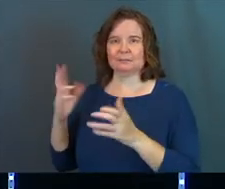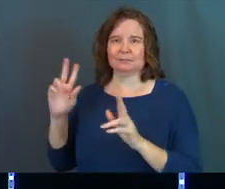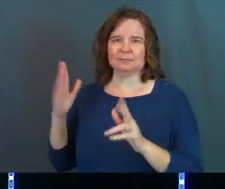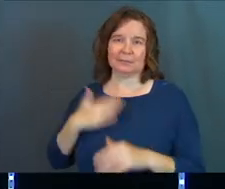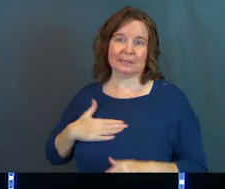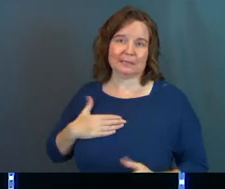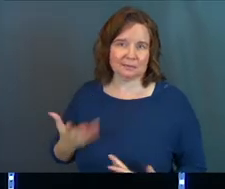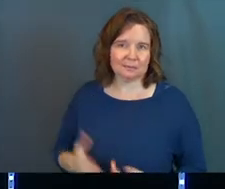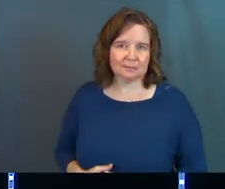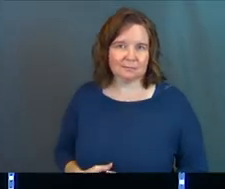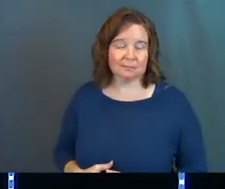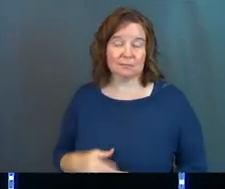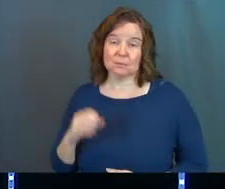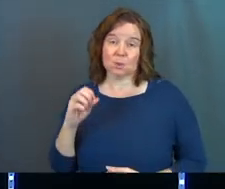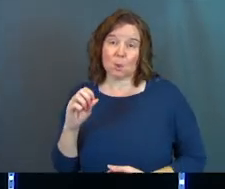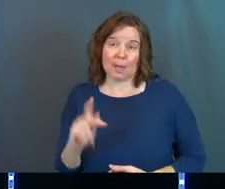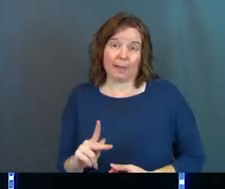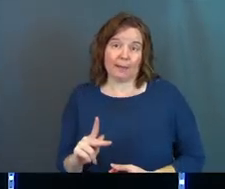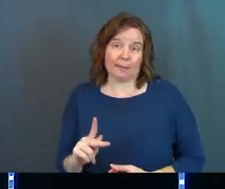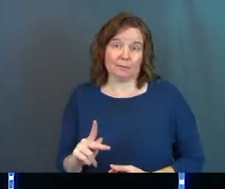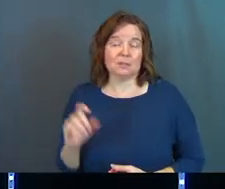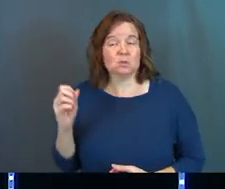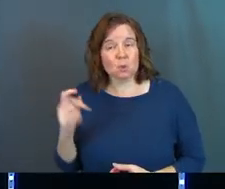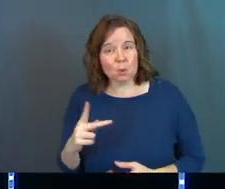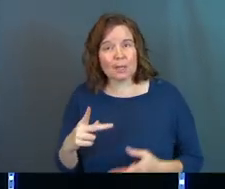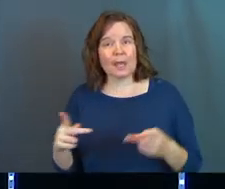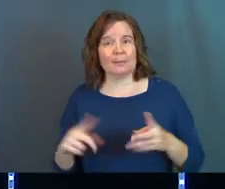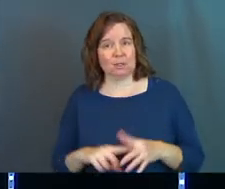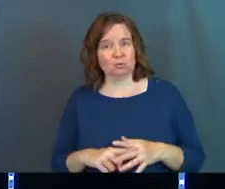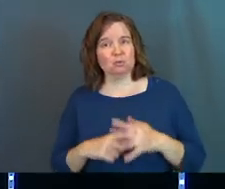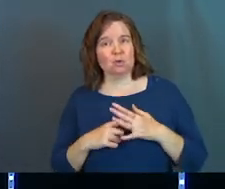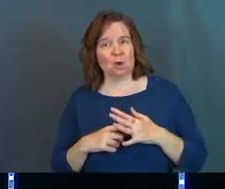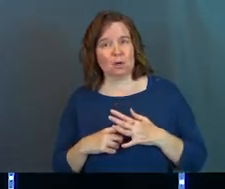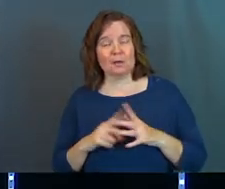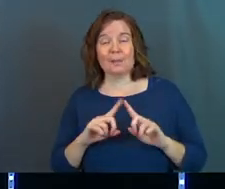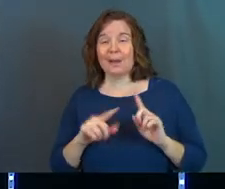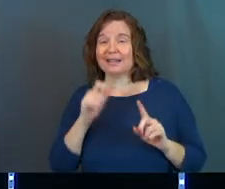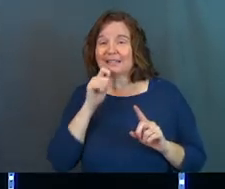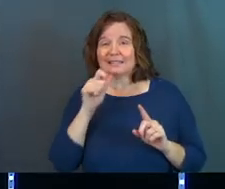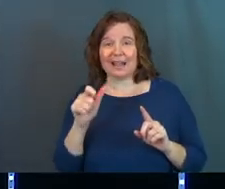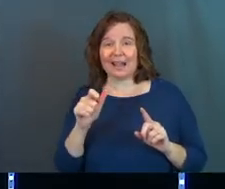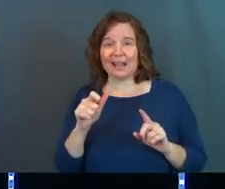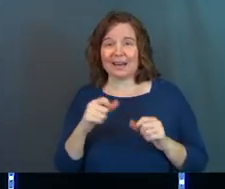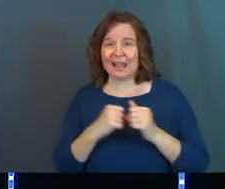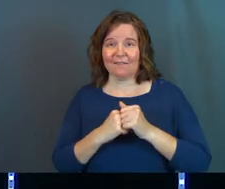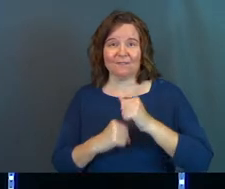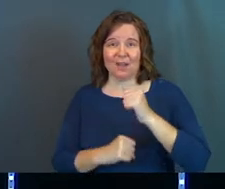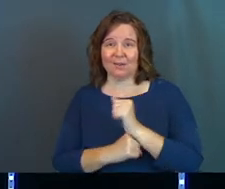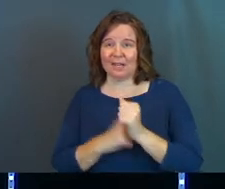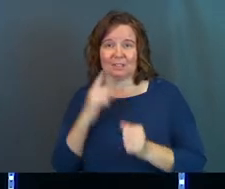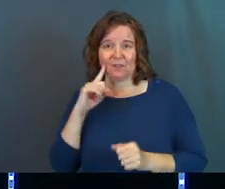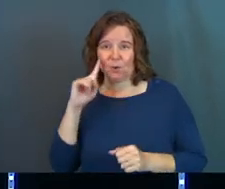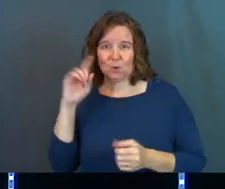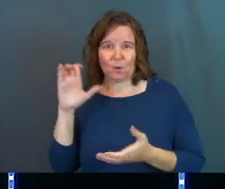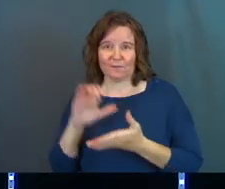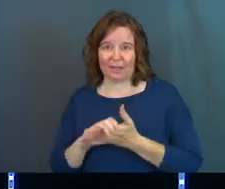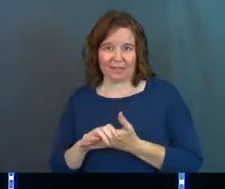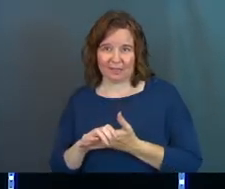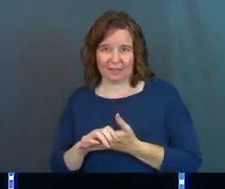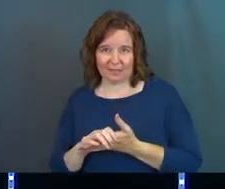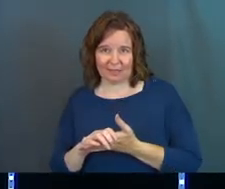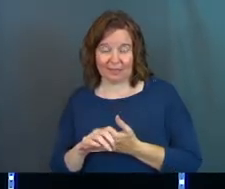please. It's okay. It's an okay place to start, but it is not a foundation for your faith.